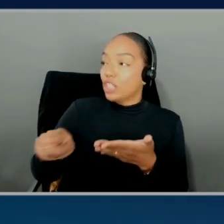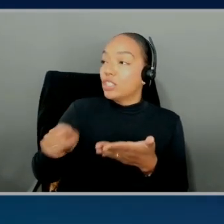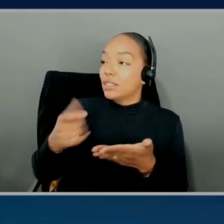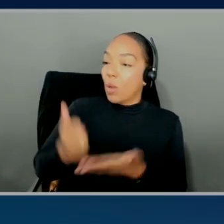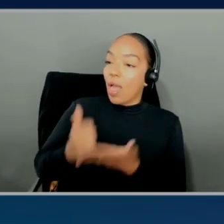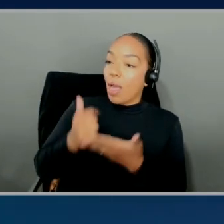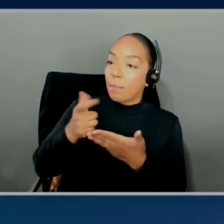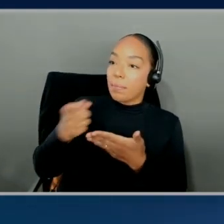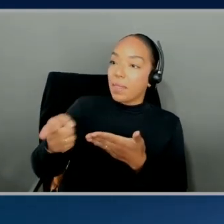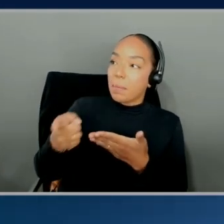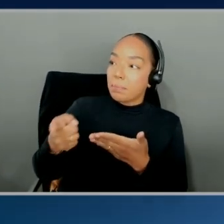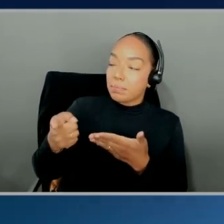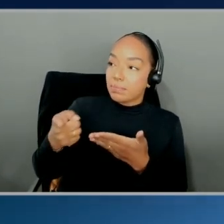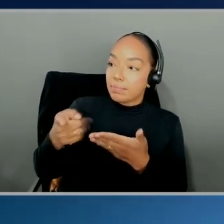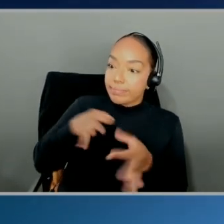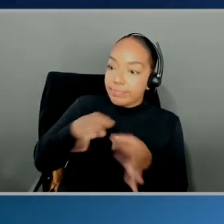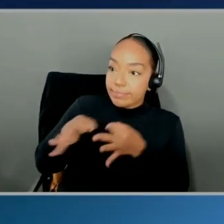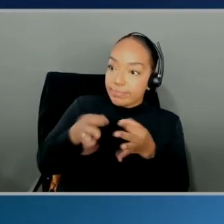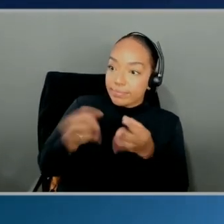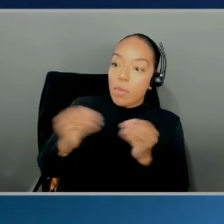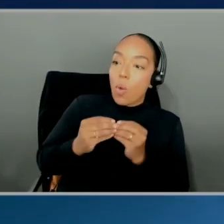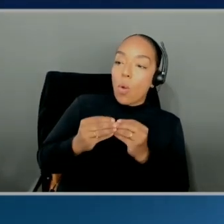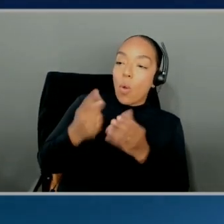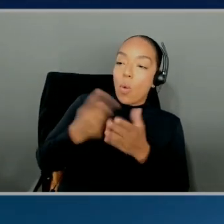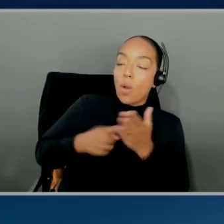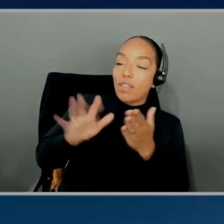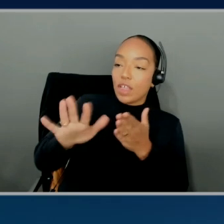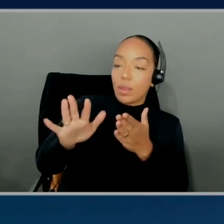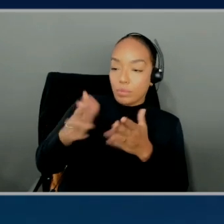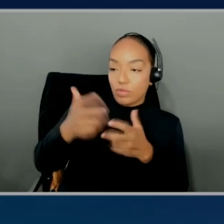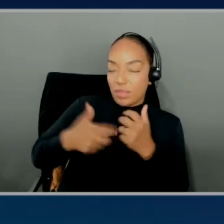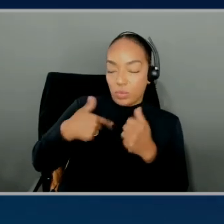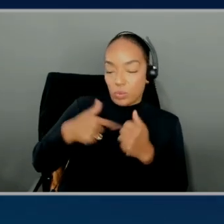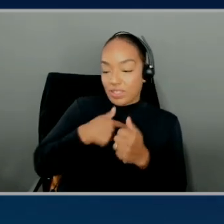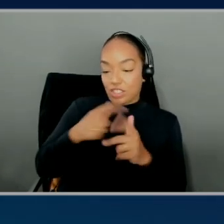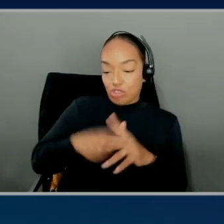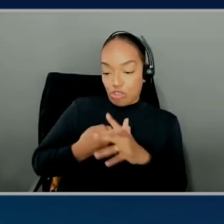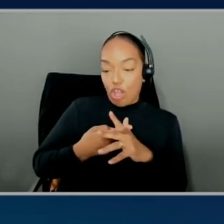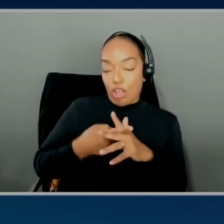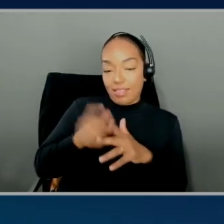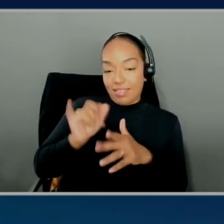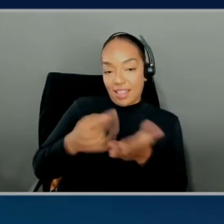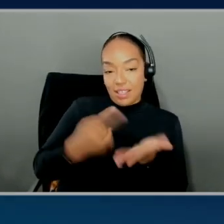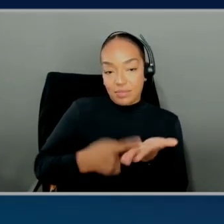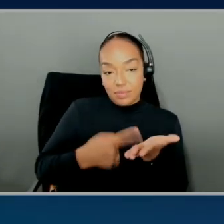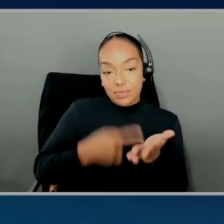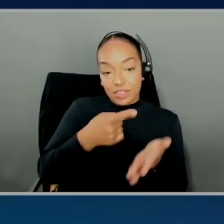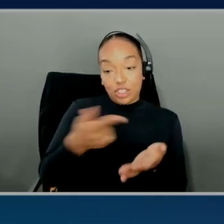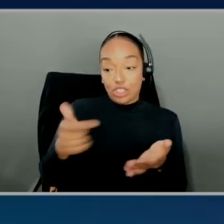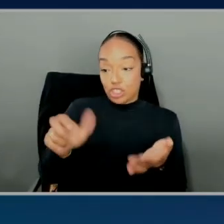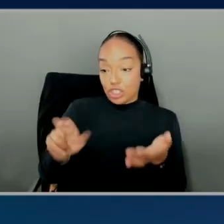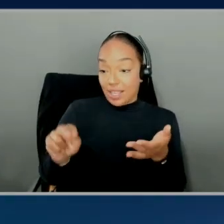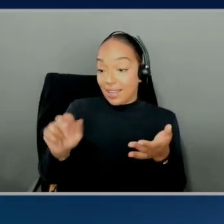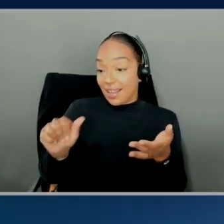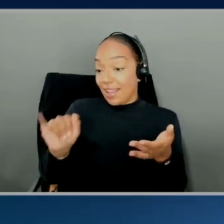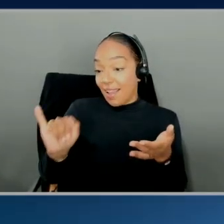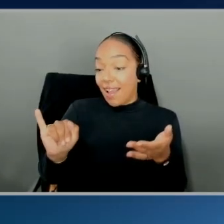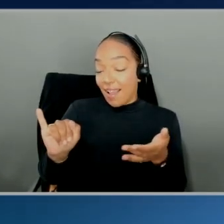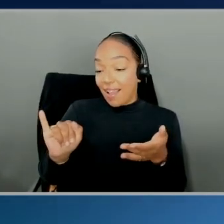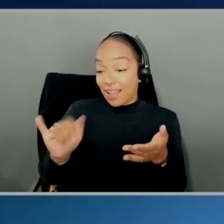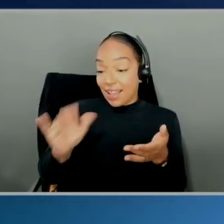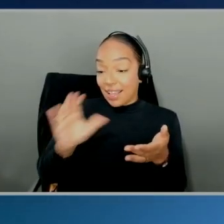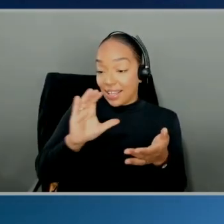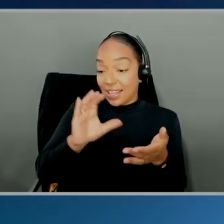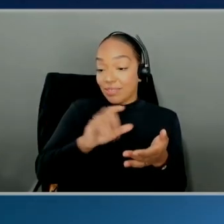right? So, we're starting the discussion, and what's great now is this generative AI-based character will respond with a very specific